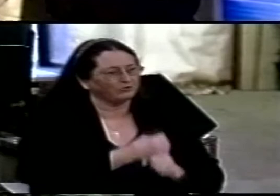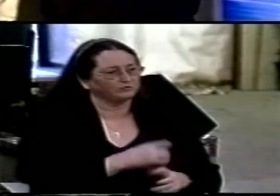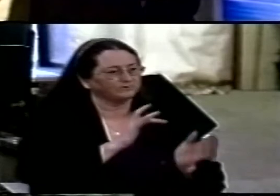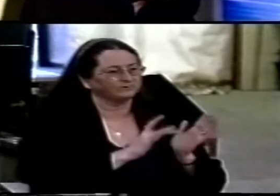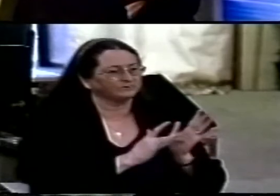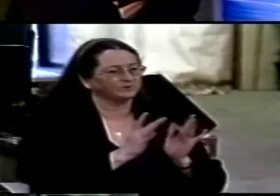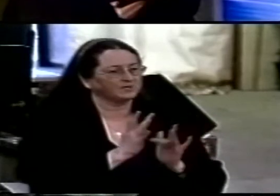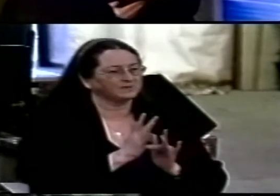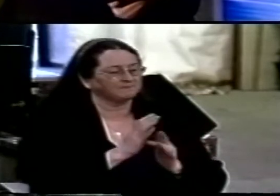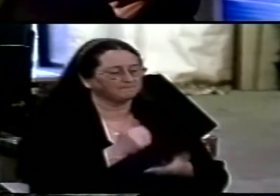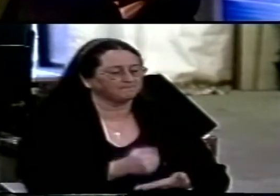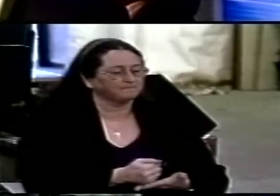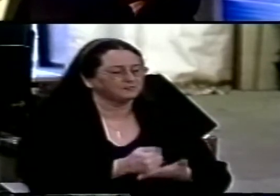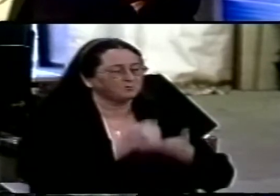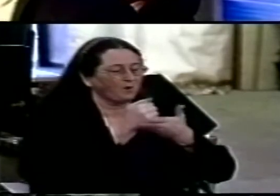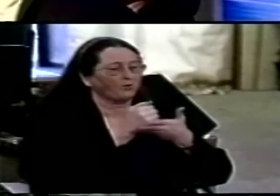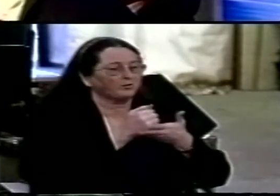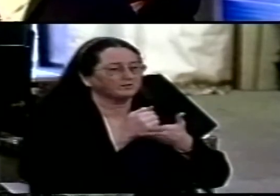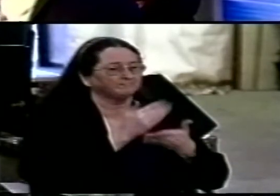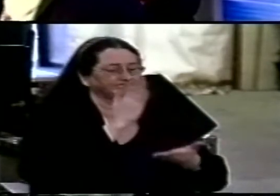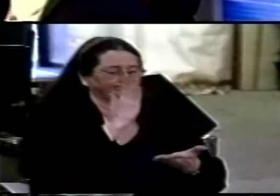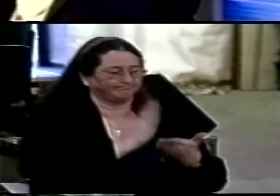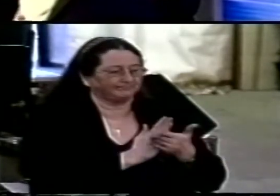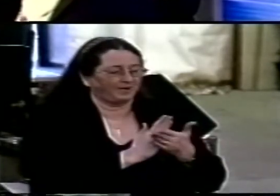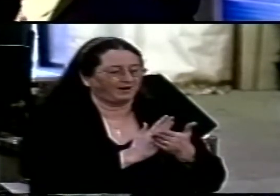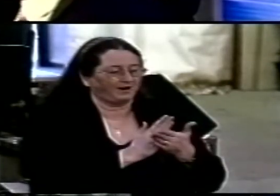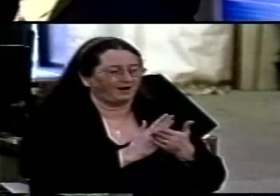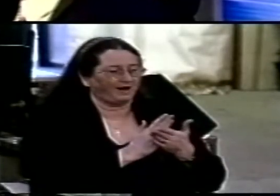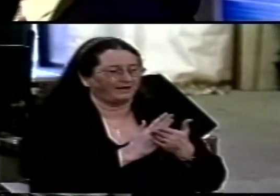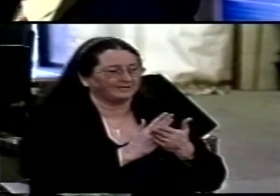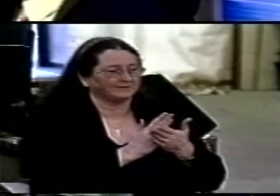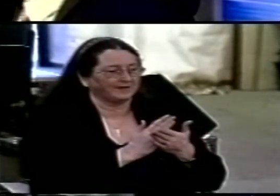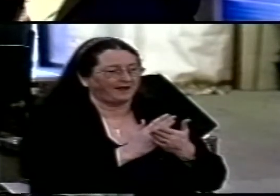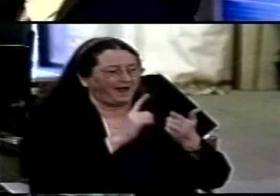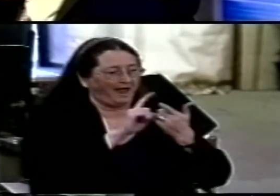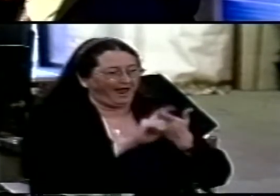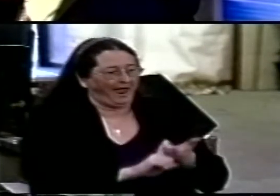supported and affirmed and undergirded by glory